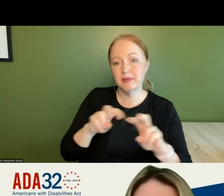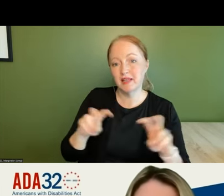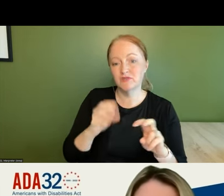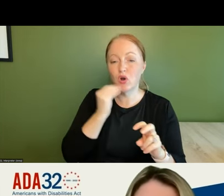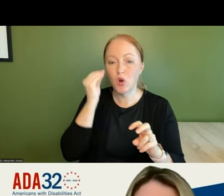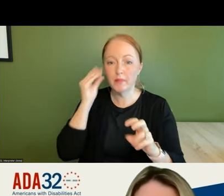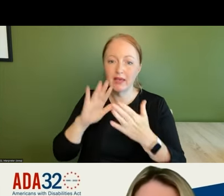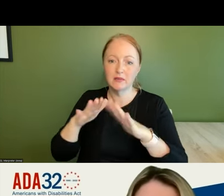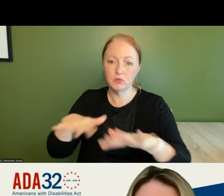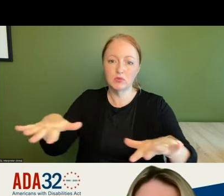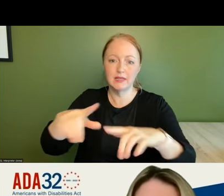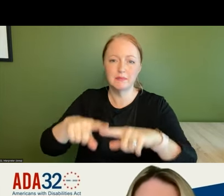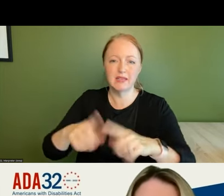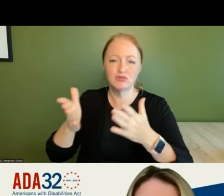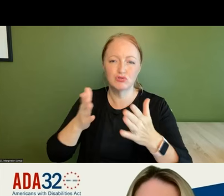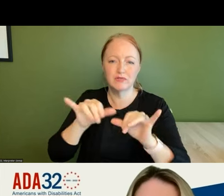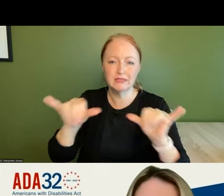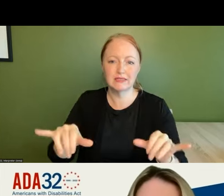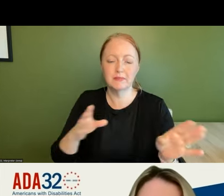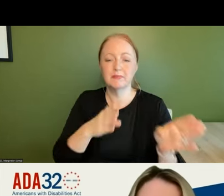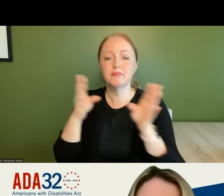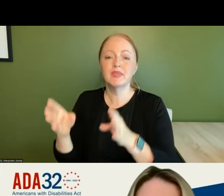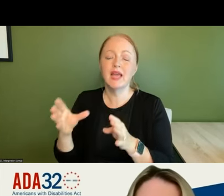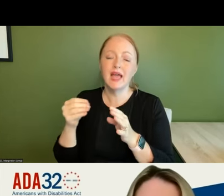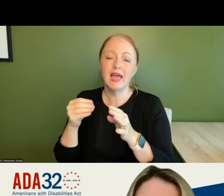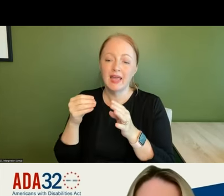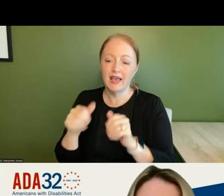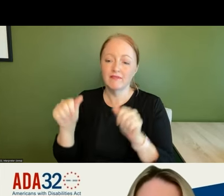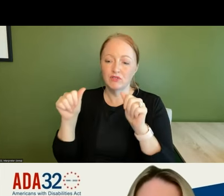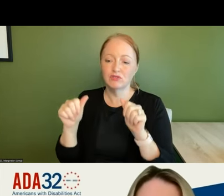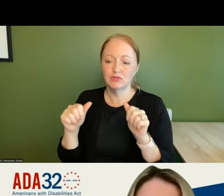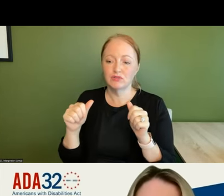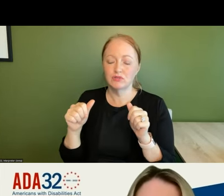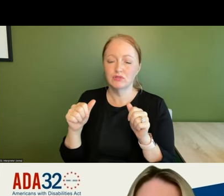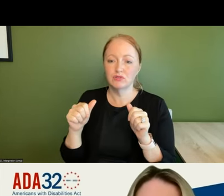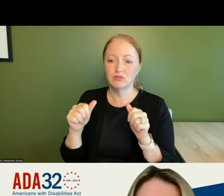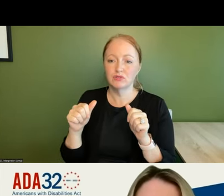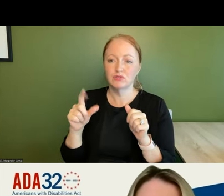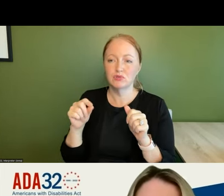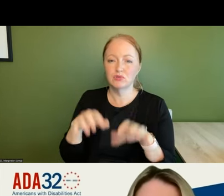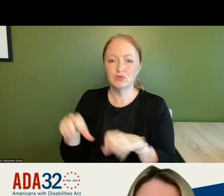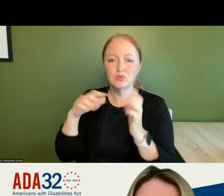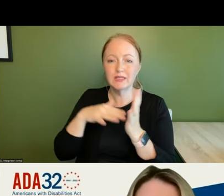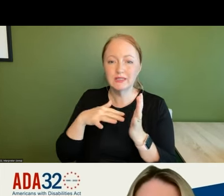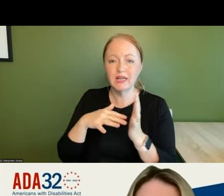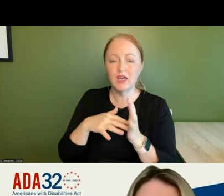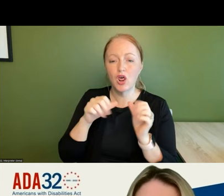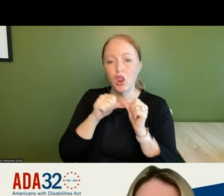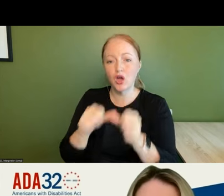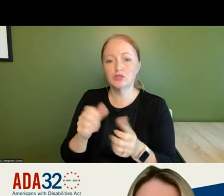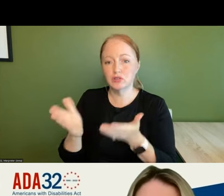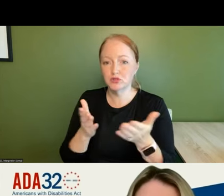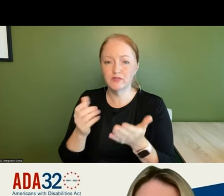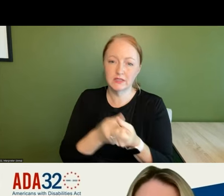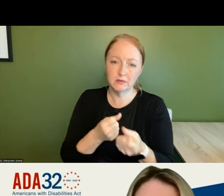-based service system as well as efforts to uh do a study on long-term services and